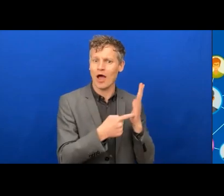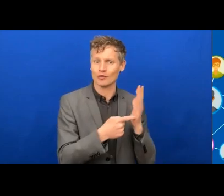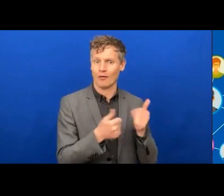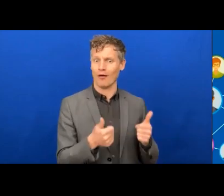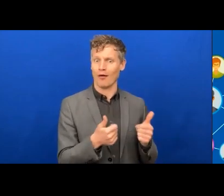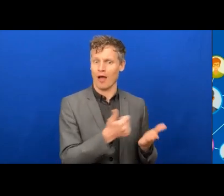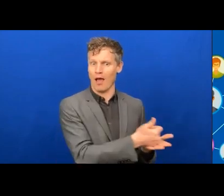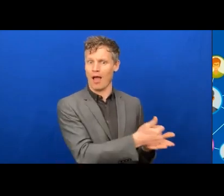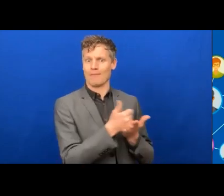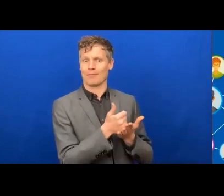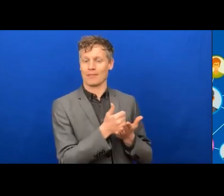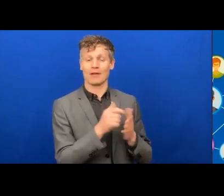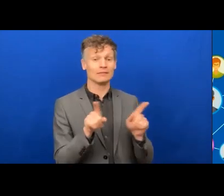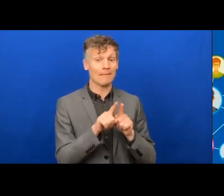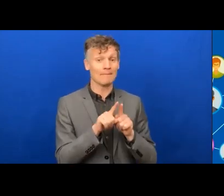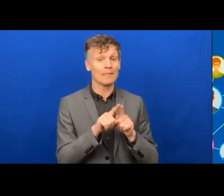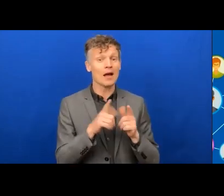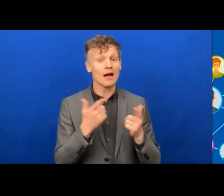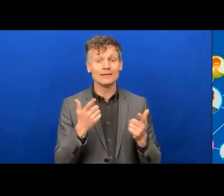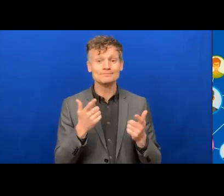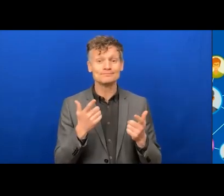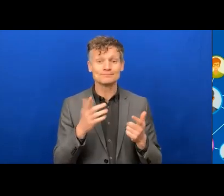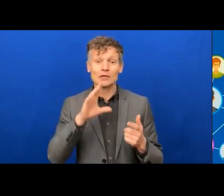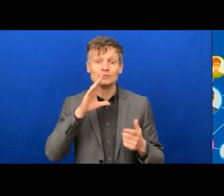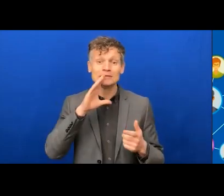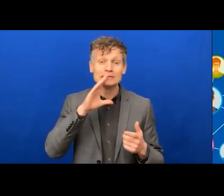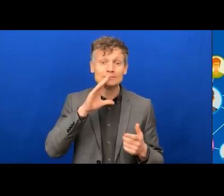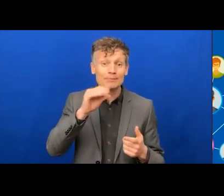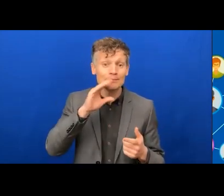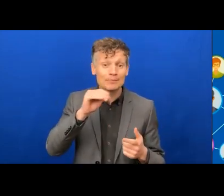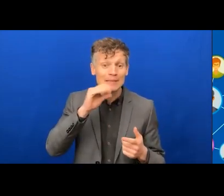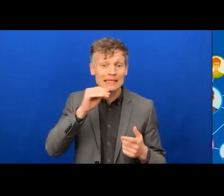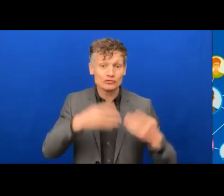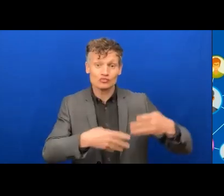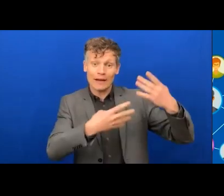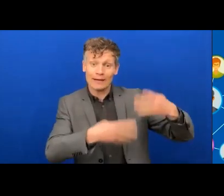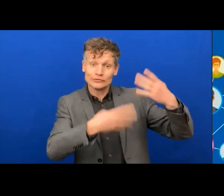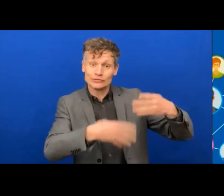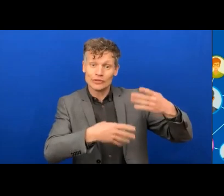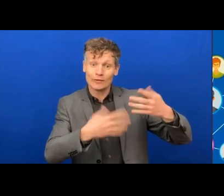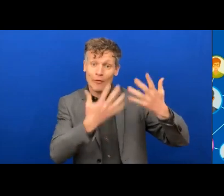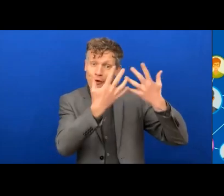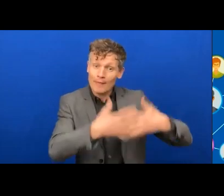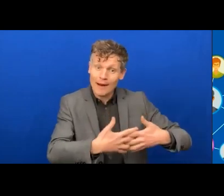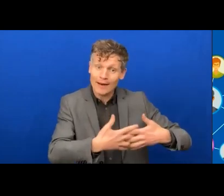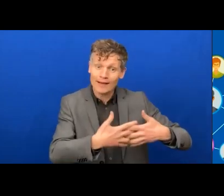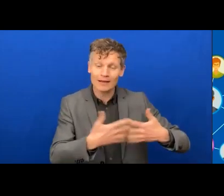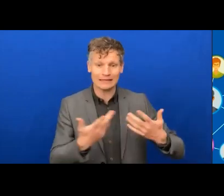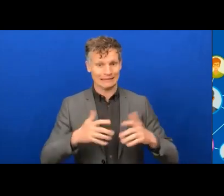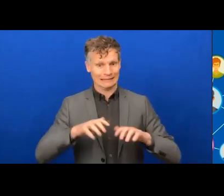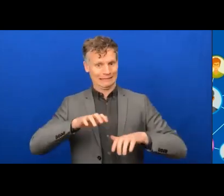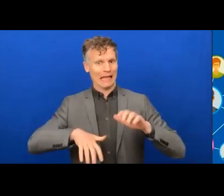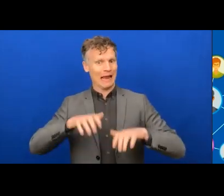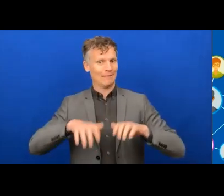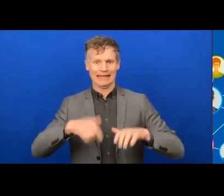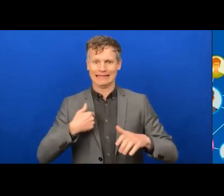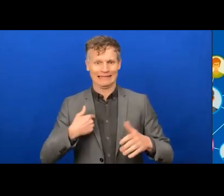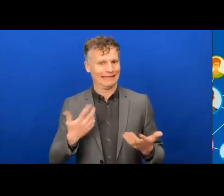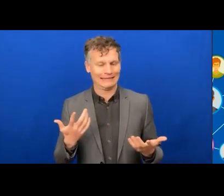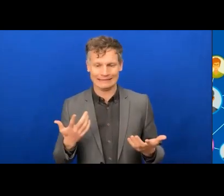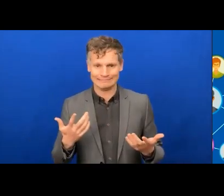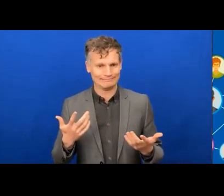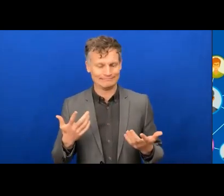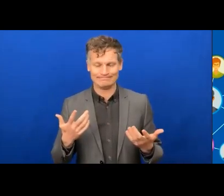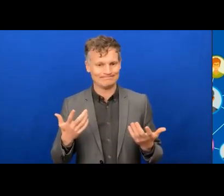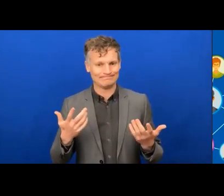to communicate my ideas verbally. But when it comes to typing, it becomes much harder, I use a lower vocabulary, because actually, my brain